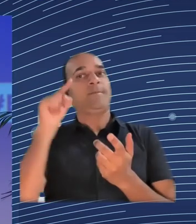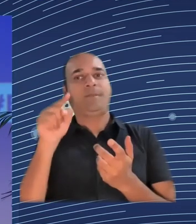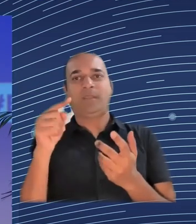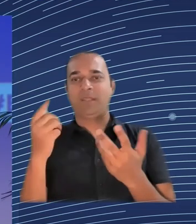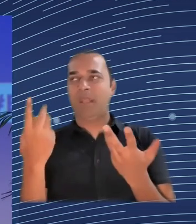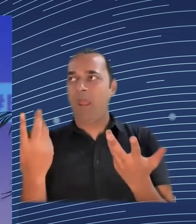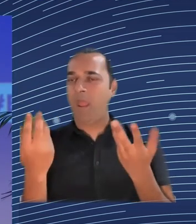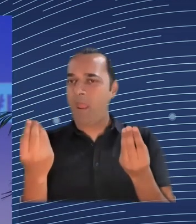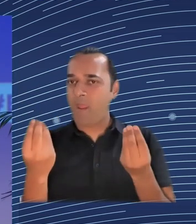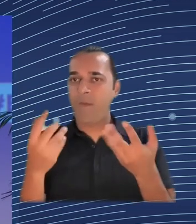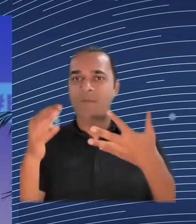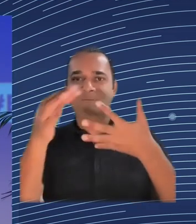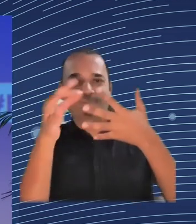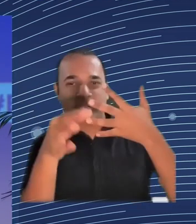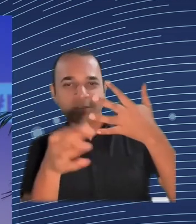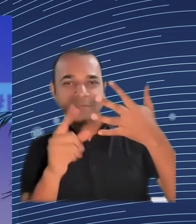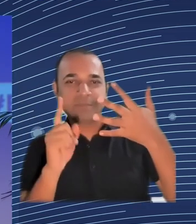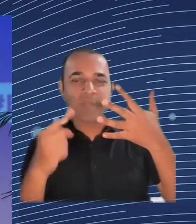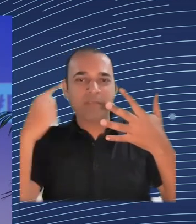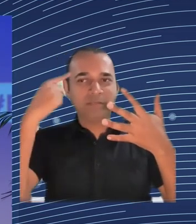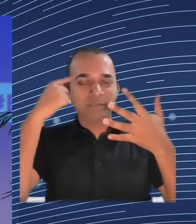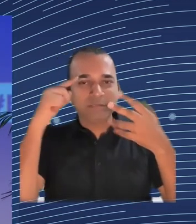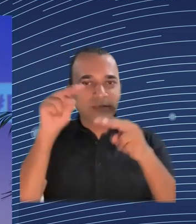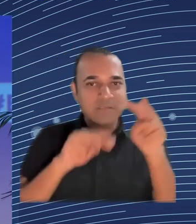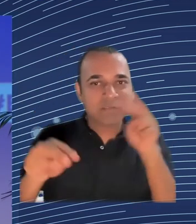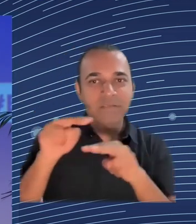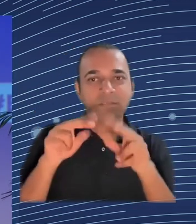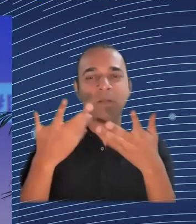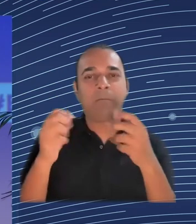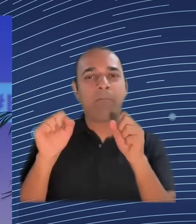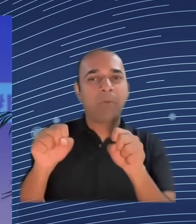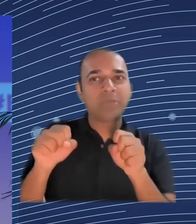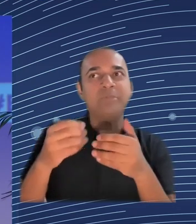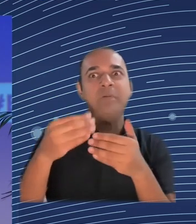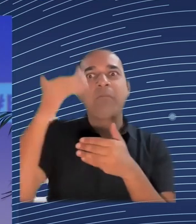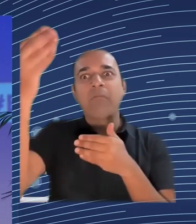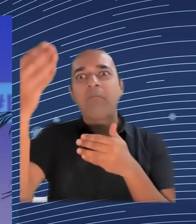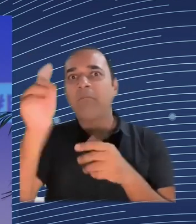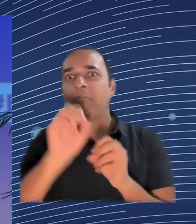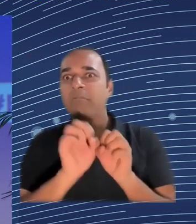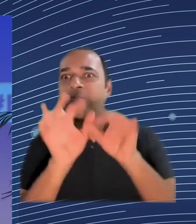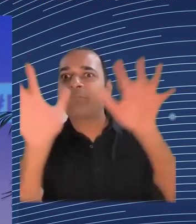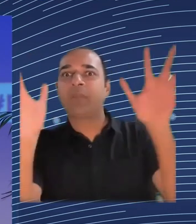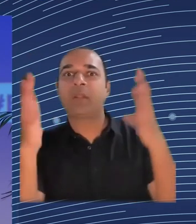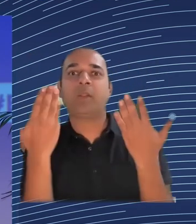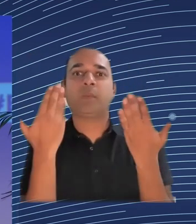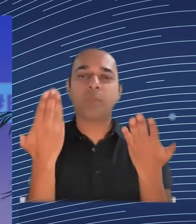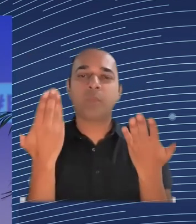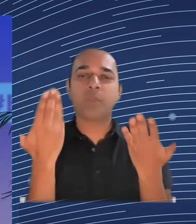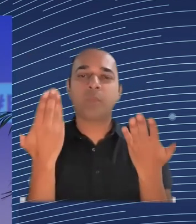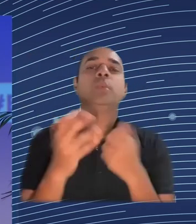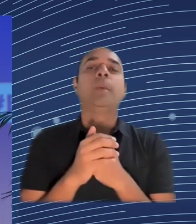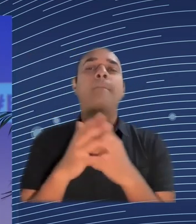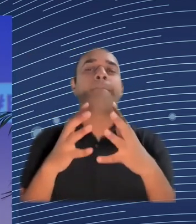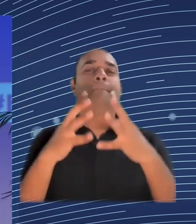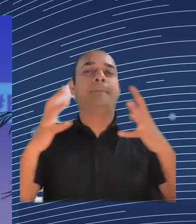it came from a spin-off from the University of Mainz, which is the BioNTech vaccine for COVID. And it was done